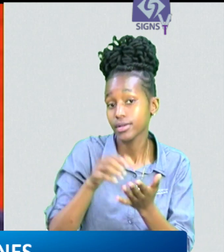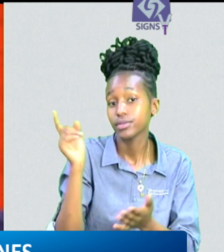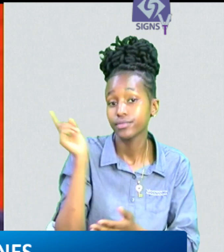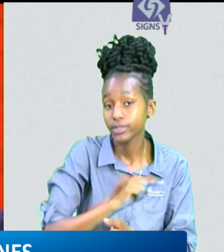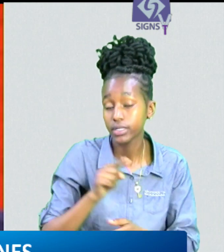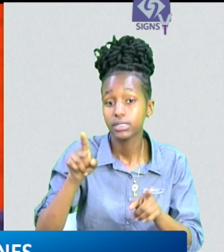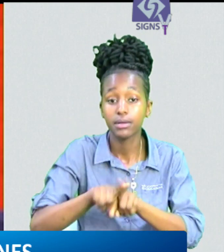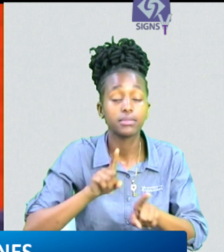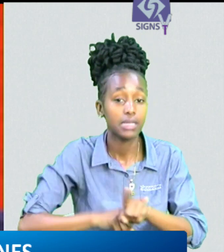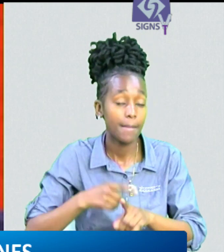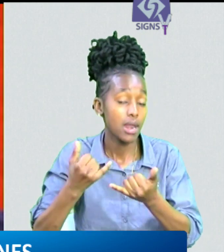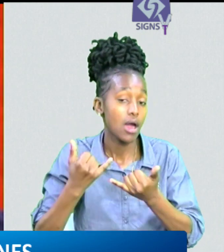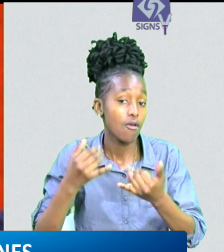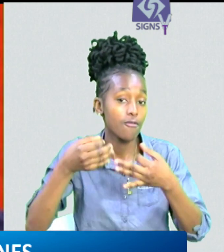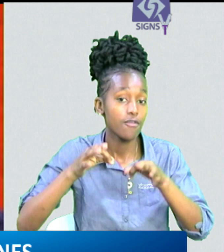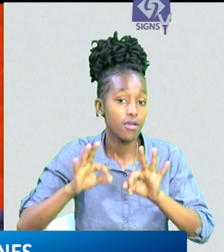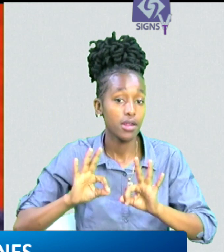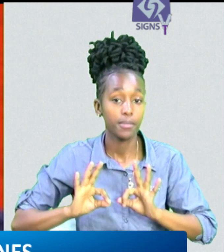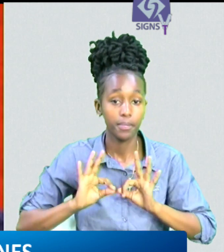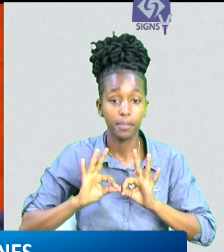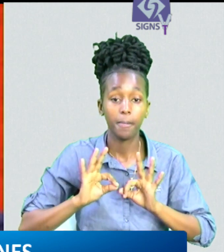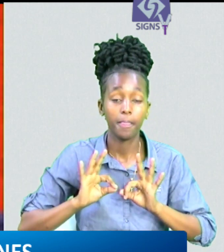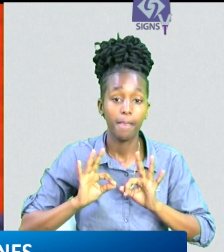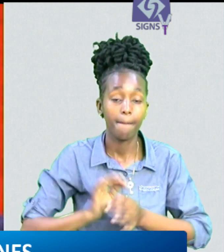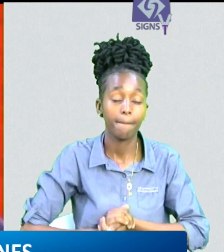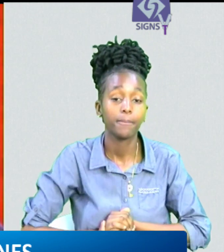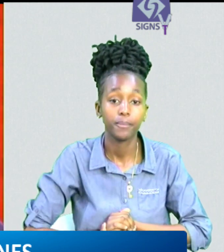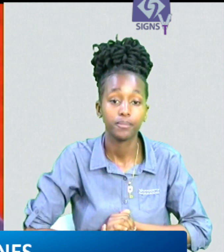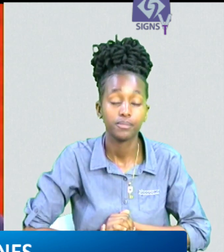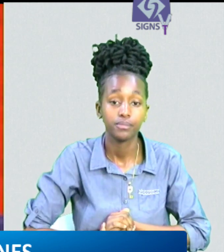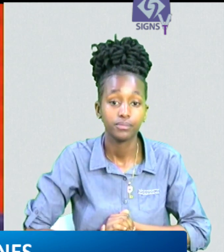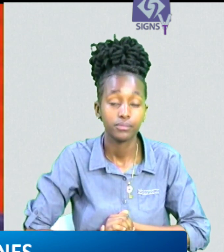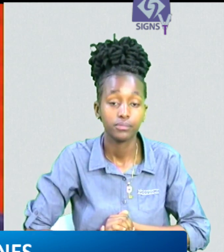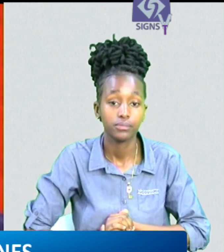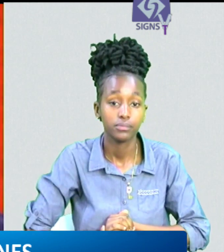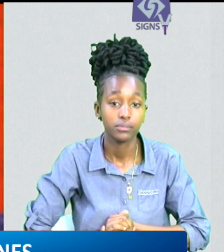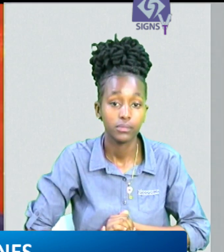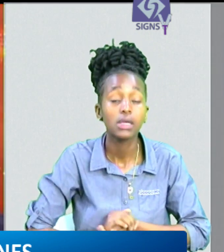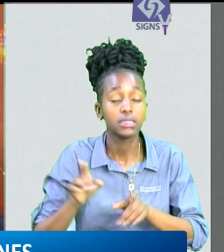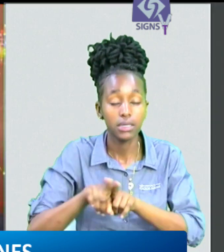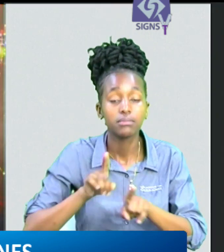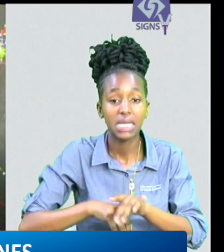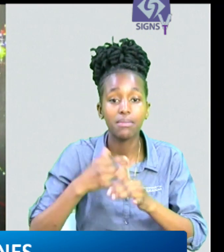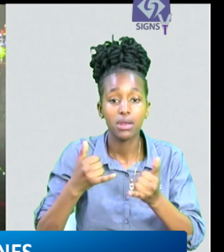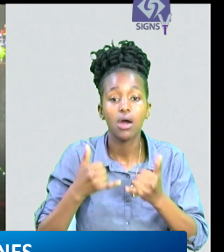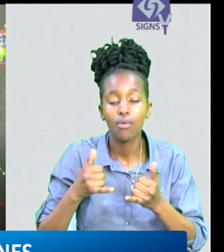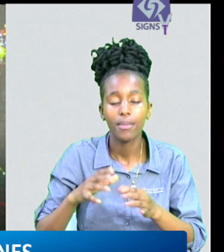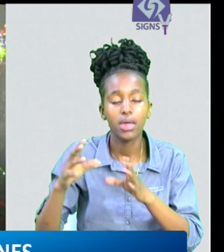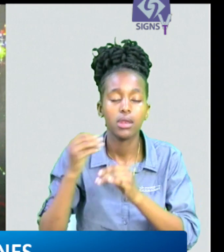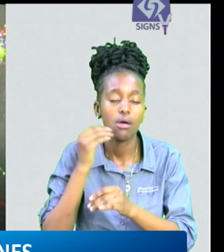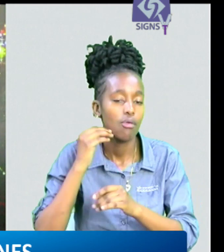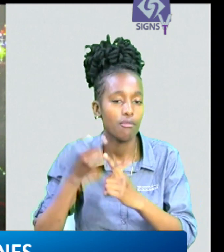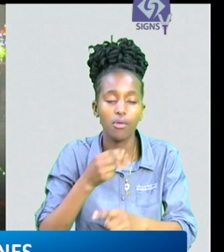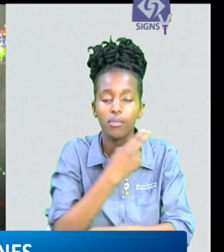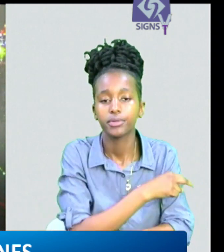has already got a placement and these children have now been discharged and these children are now